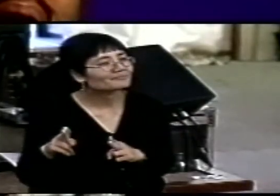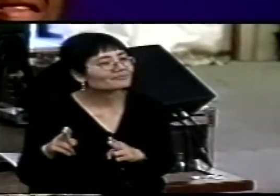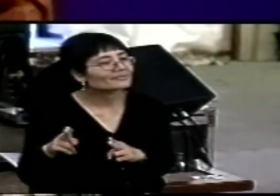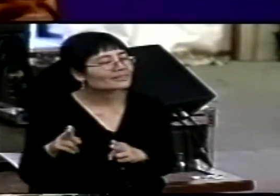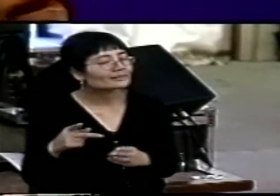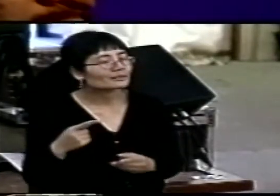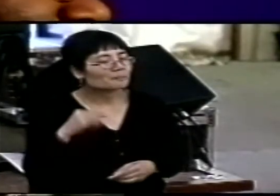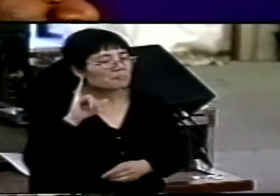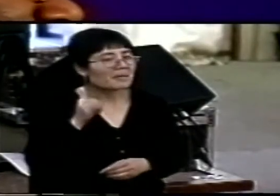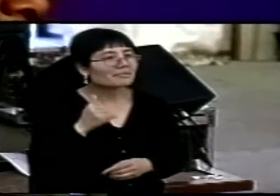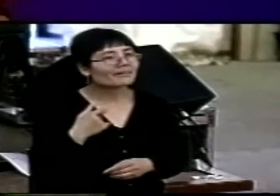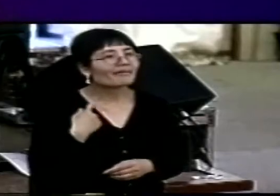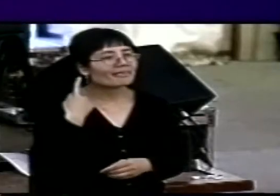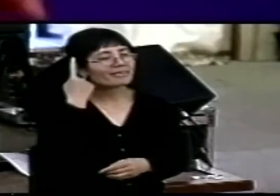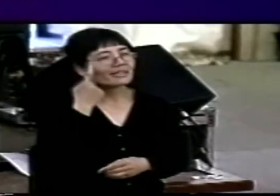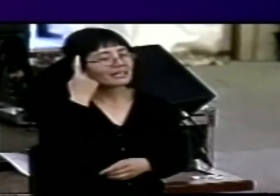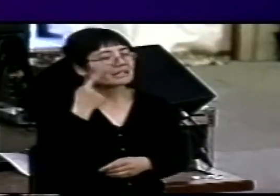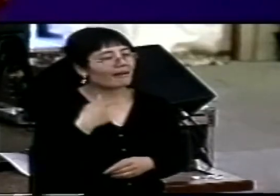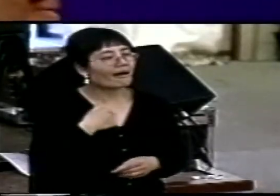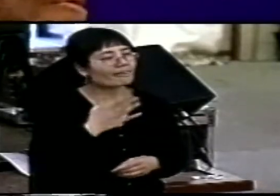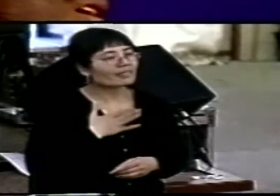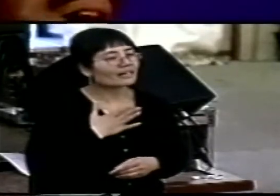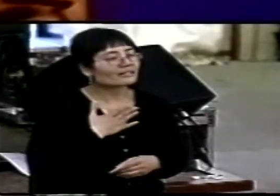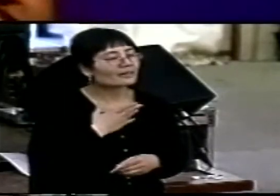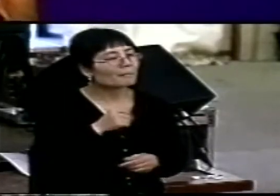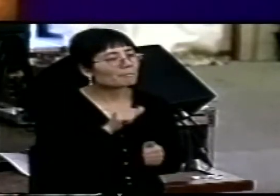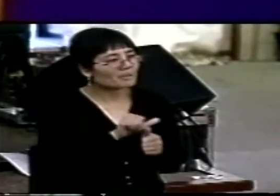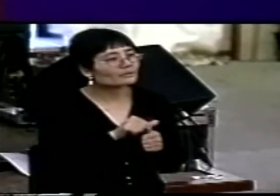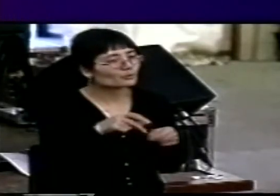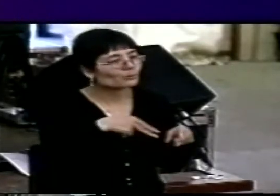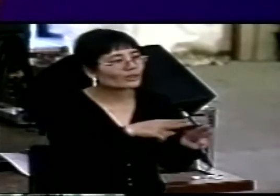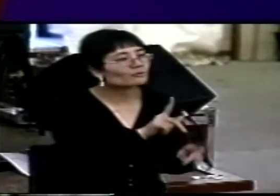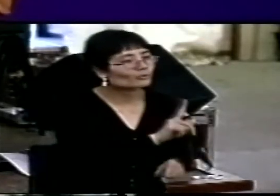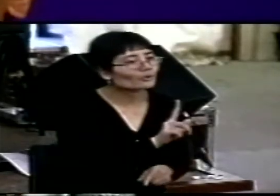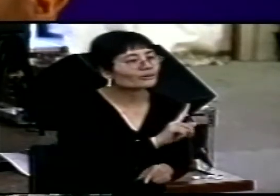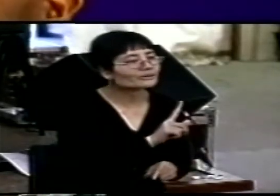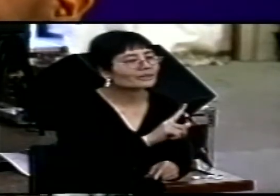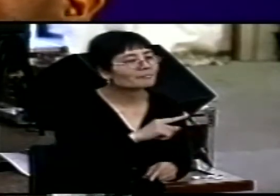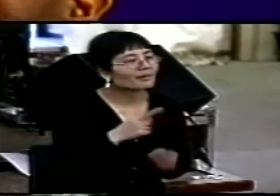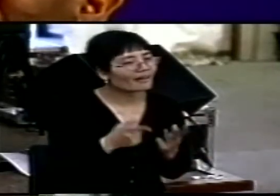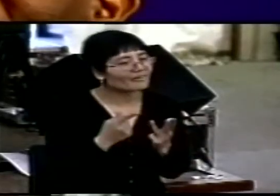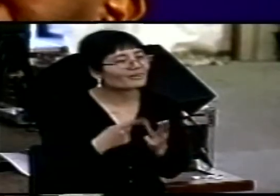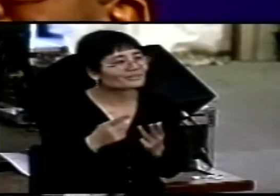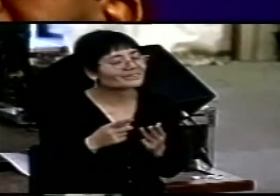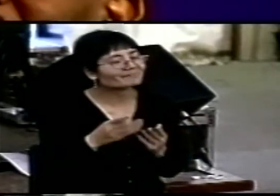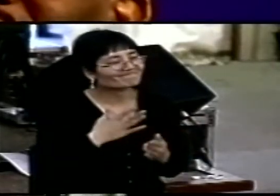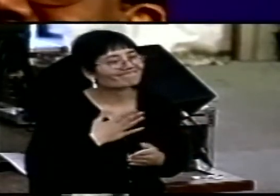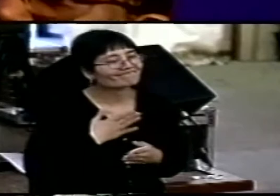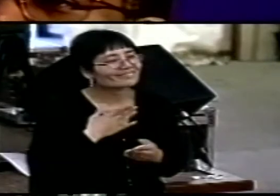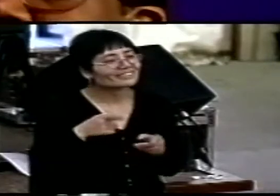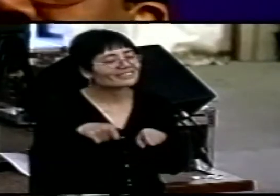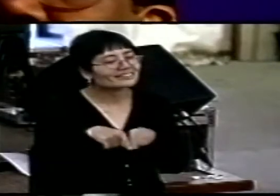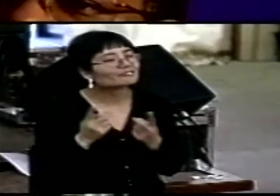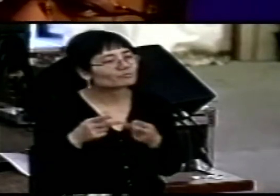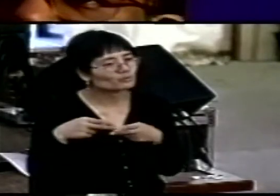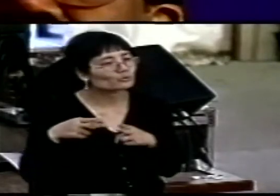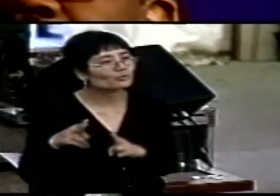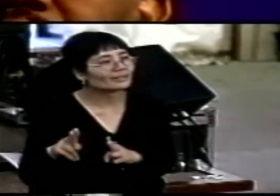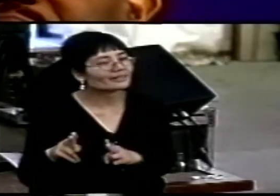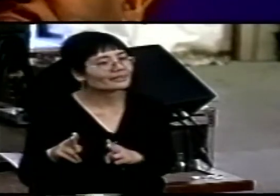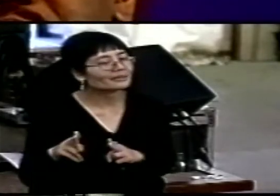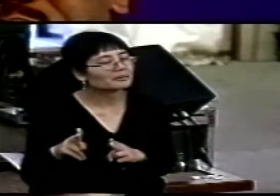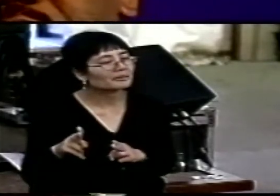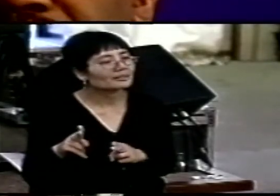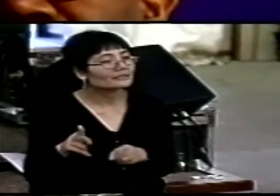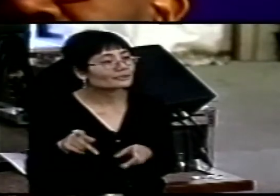and how God might behave, that others out there have a different way of doing things and being different doesn't